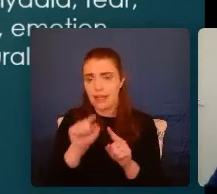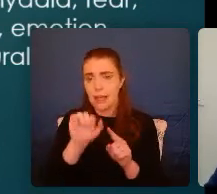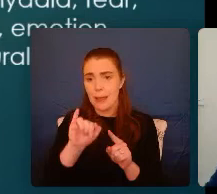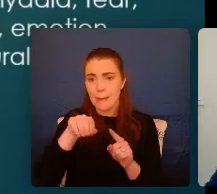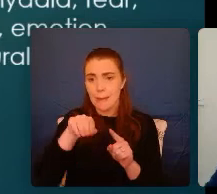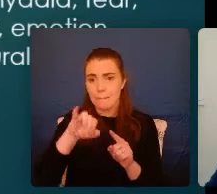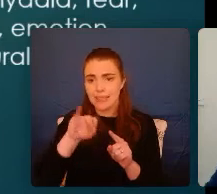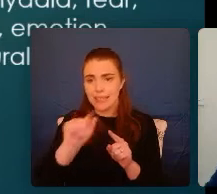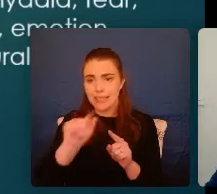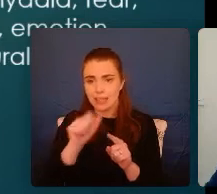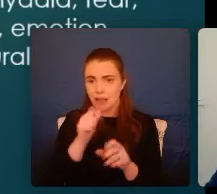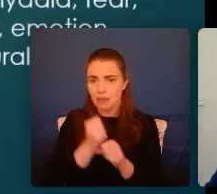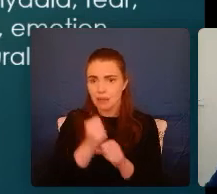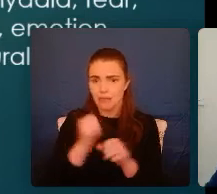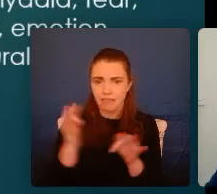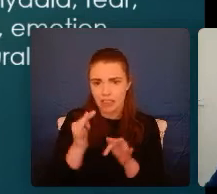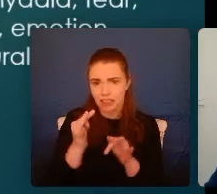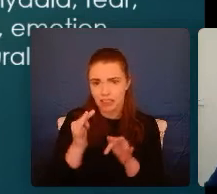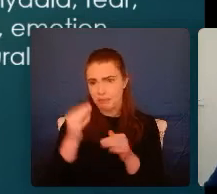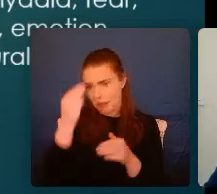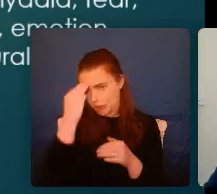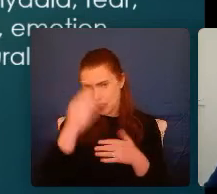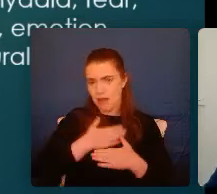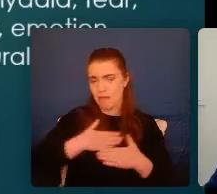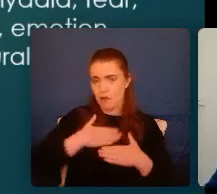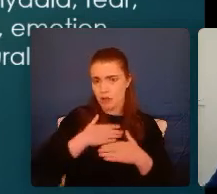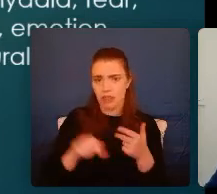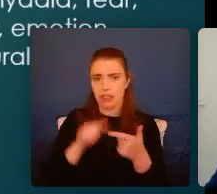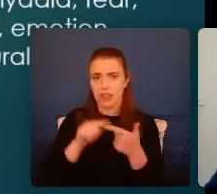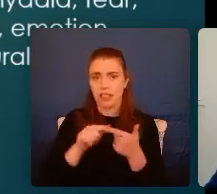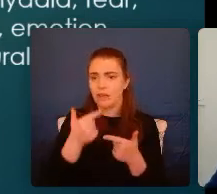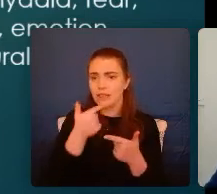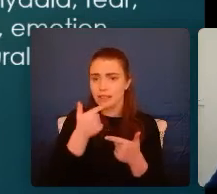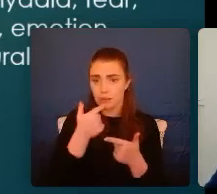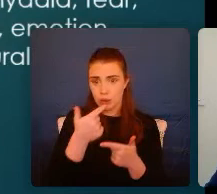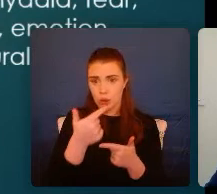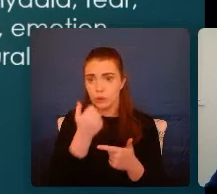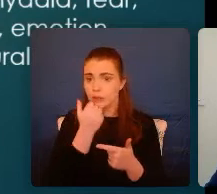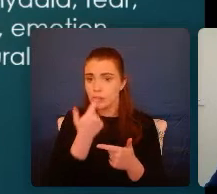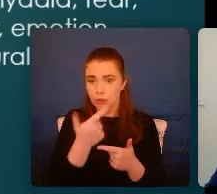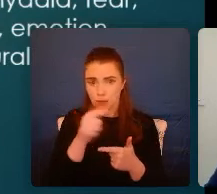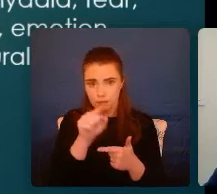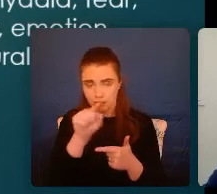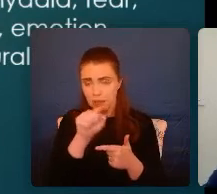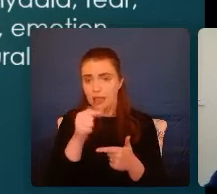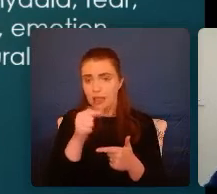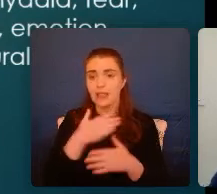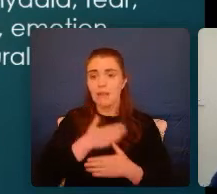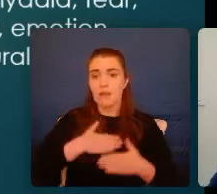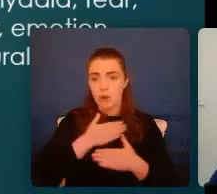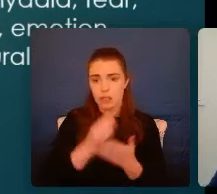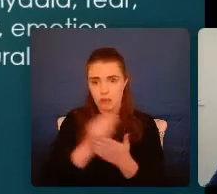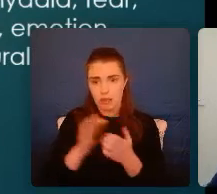fear. It looks at memory and it looks at emotion. We also have the limbic system, which is the emotional part of our brain. And that's the